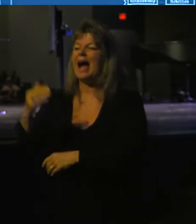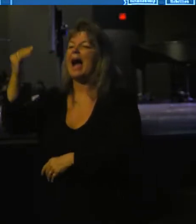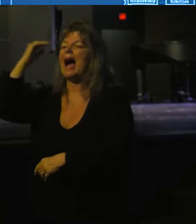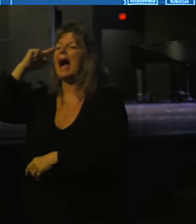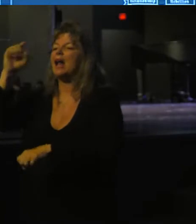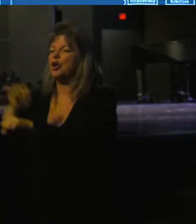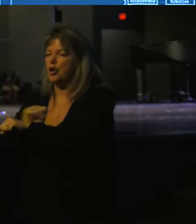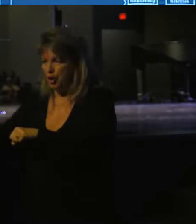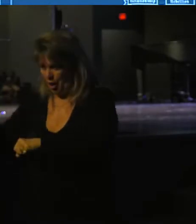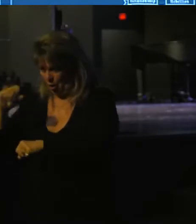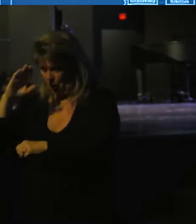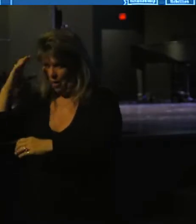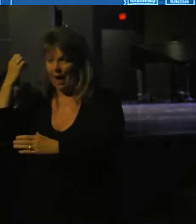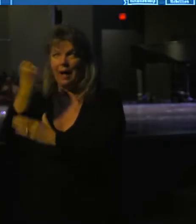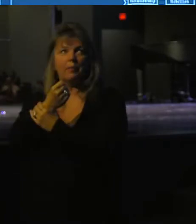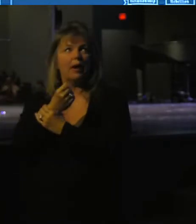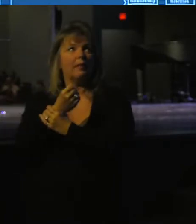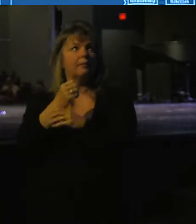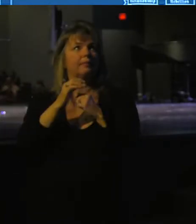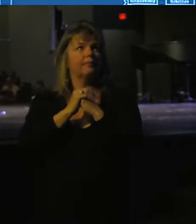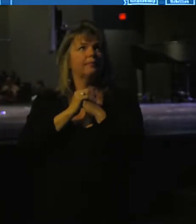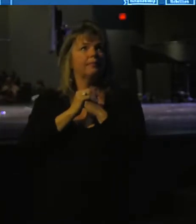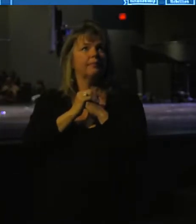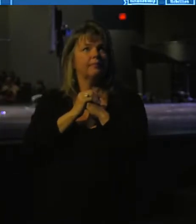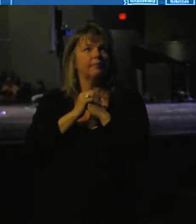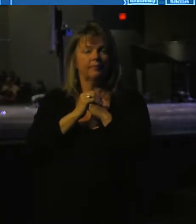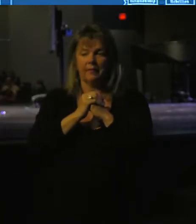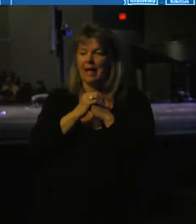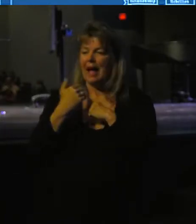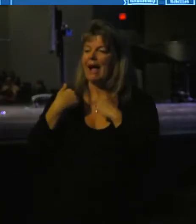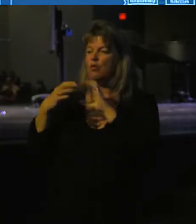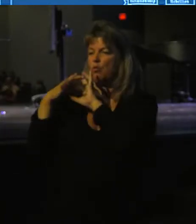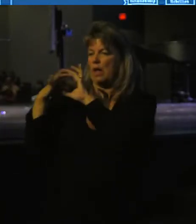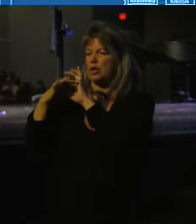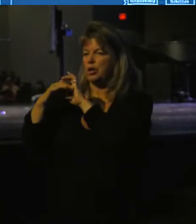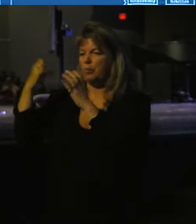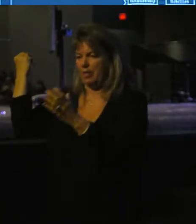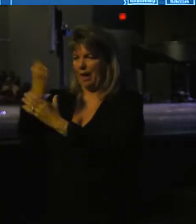known Abraham. I have that relationship with Abraham.